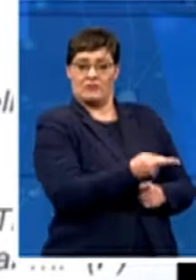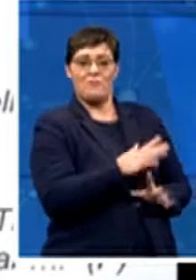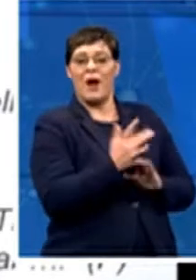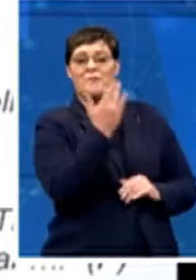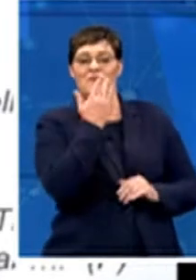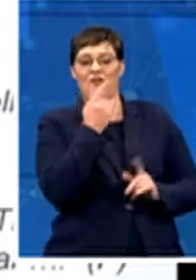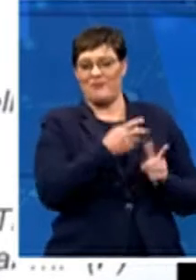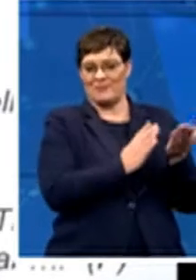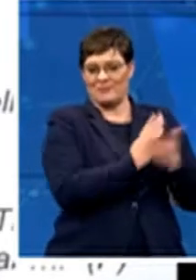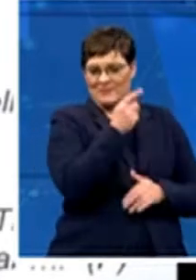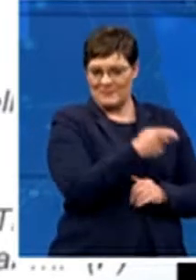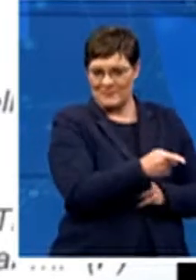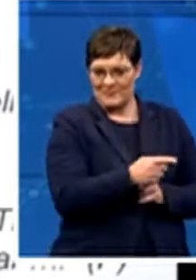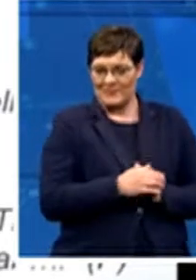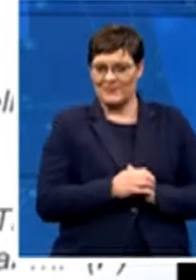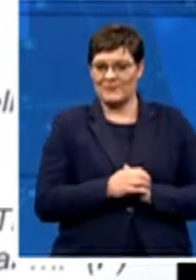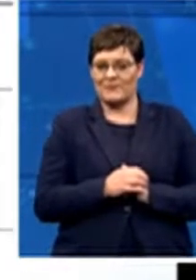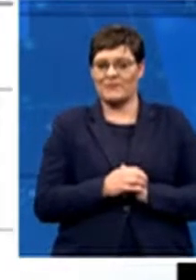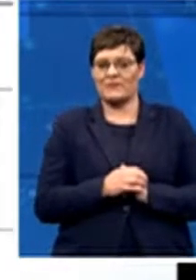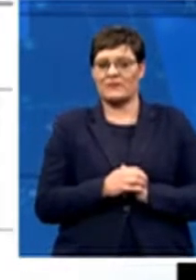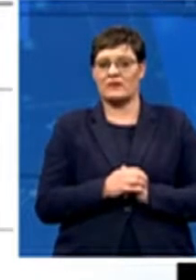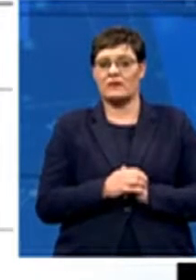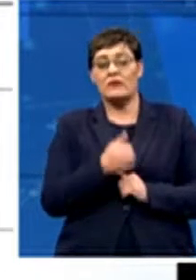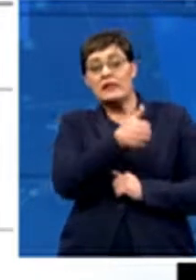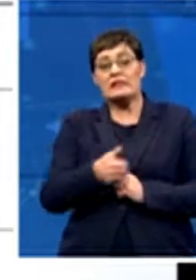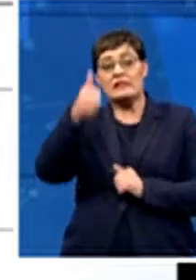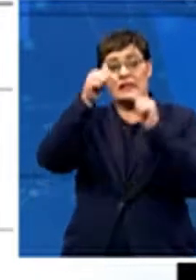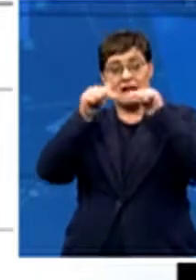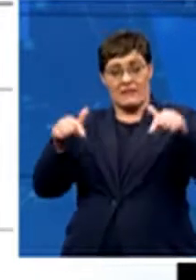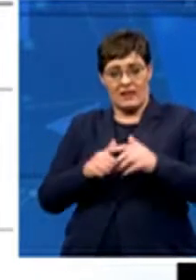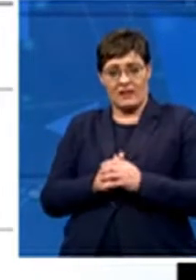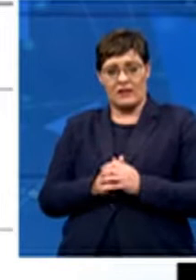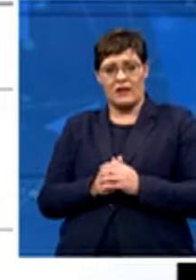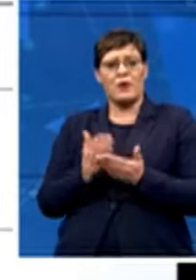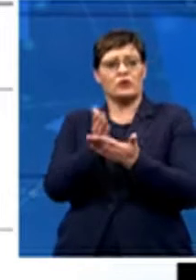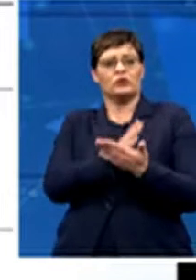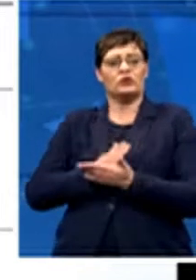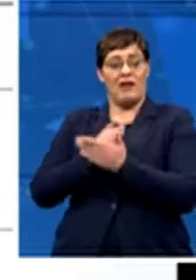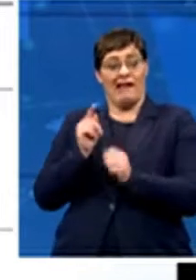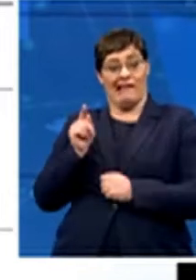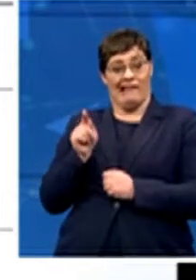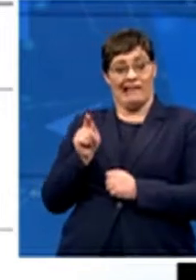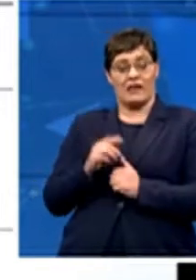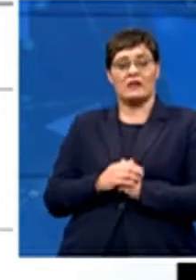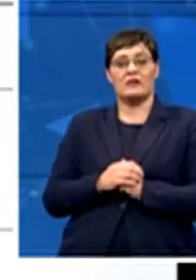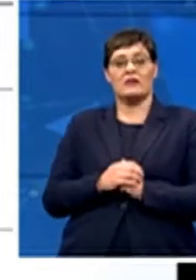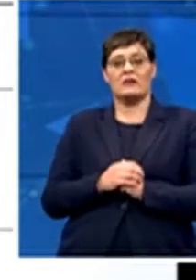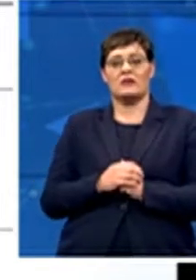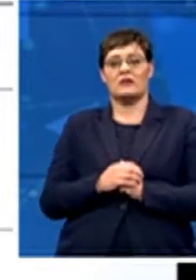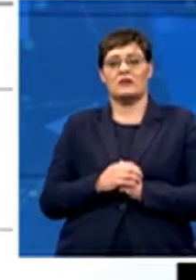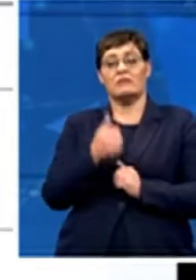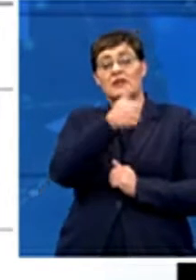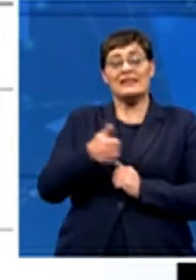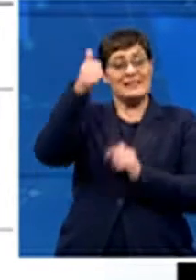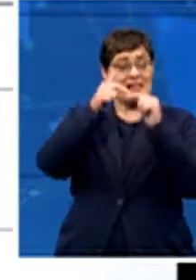And then at the senior level, and I'm going to share here, with the senior level, this is the players at